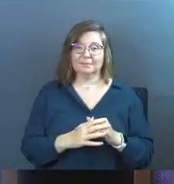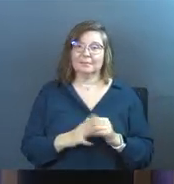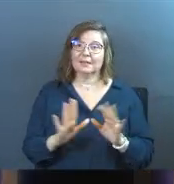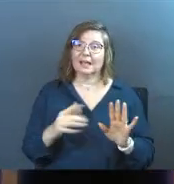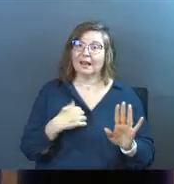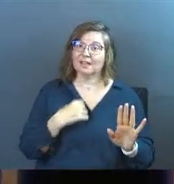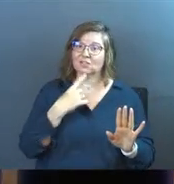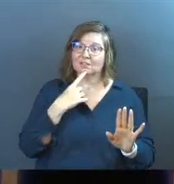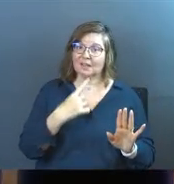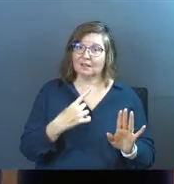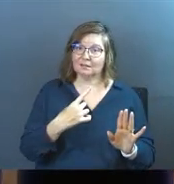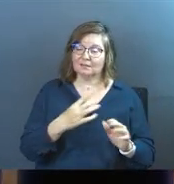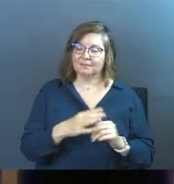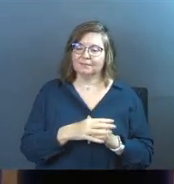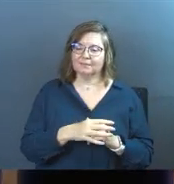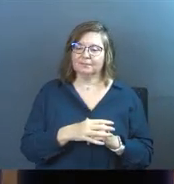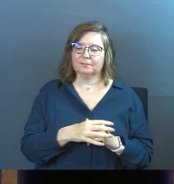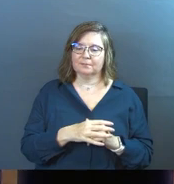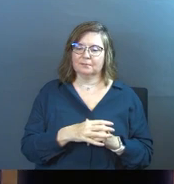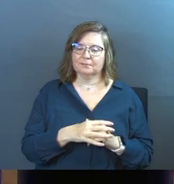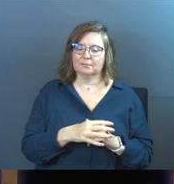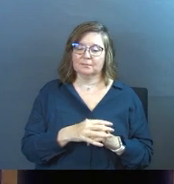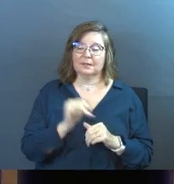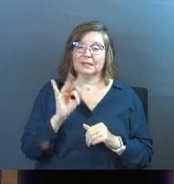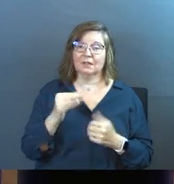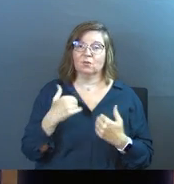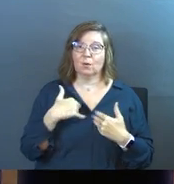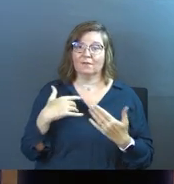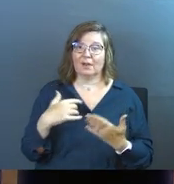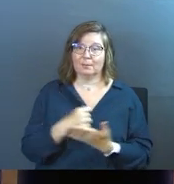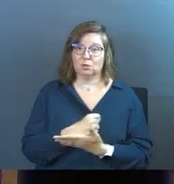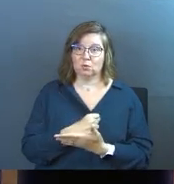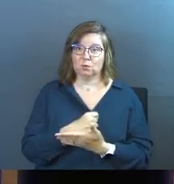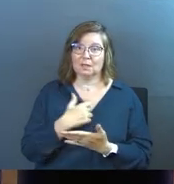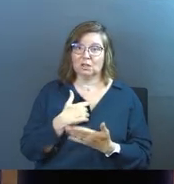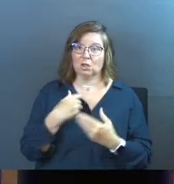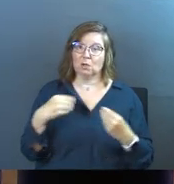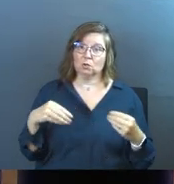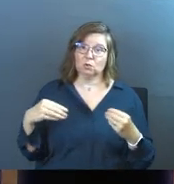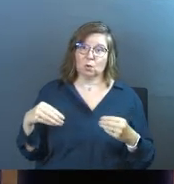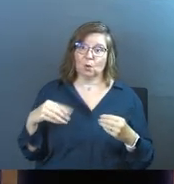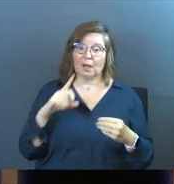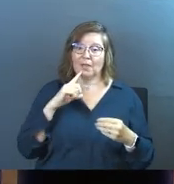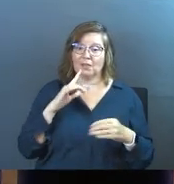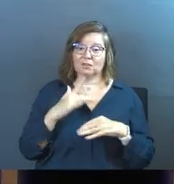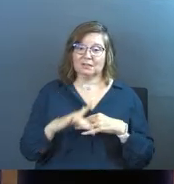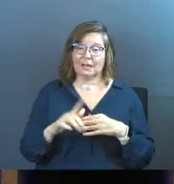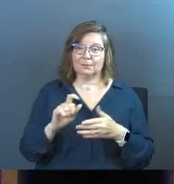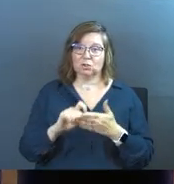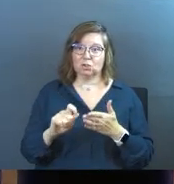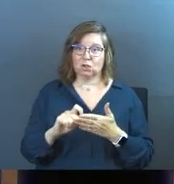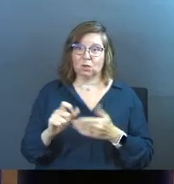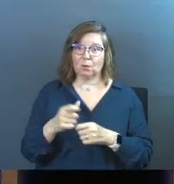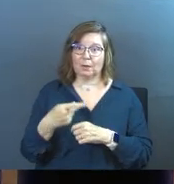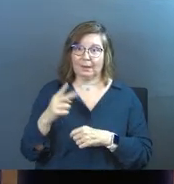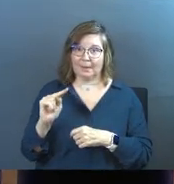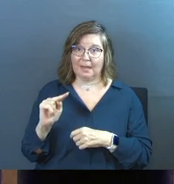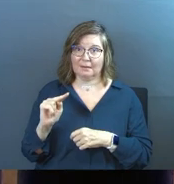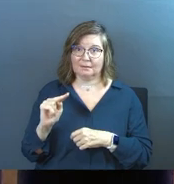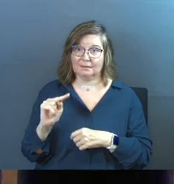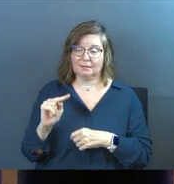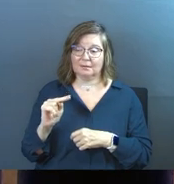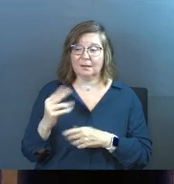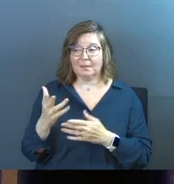Could I just say, if you ever have opportunity and you're in a store and there's an empty journal with a pen,